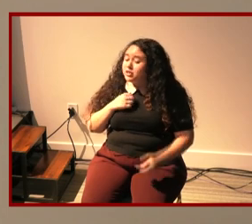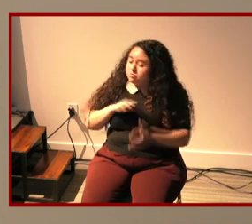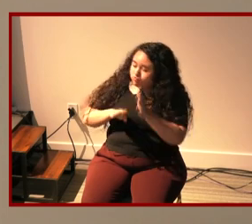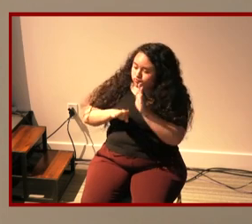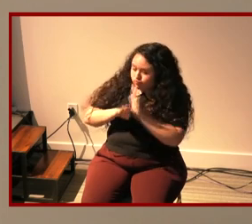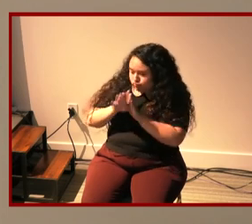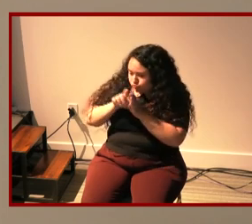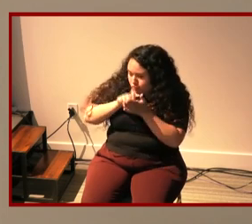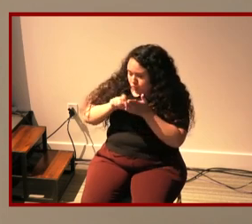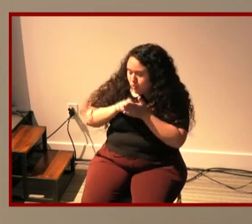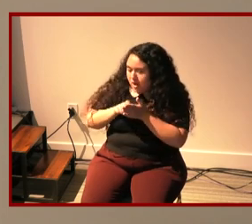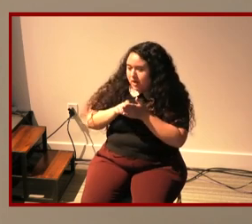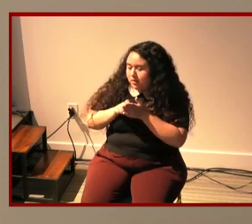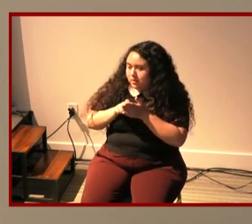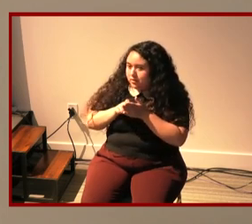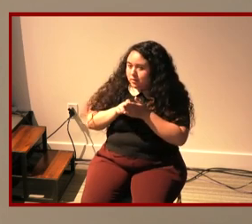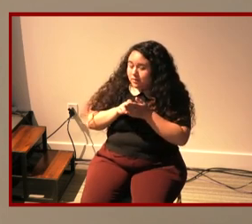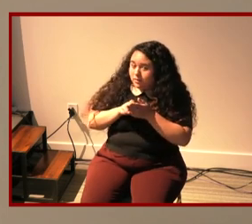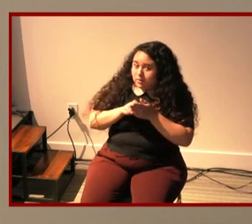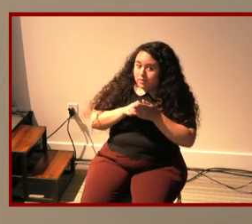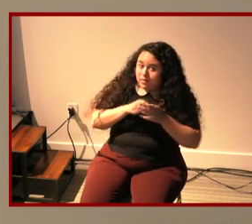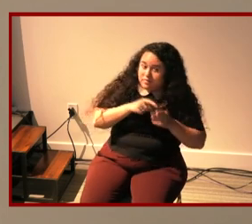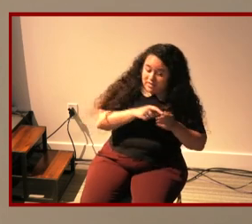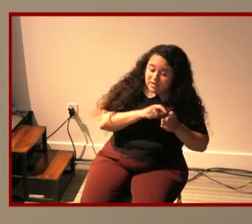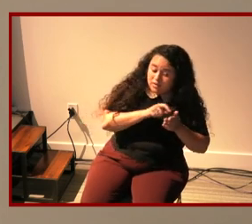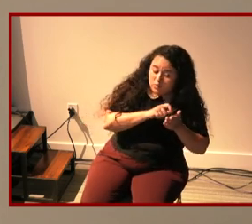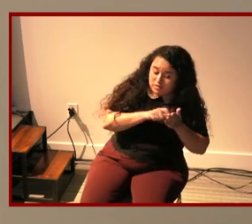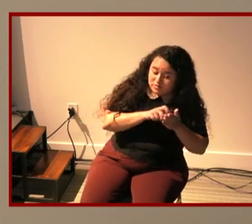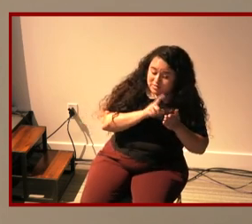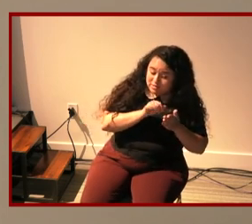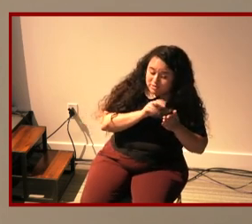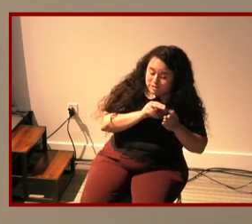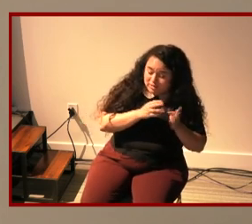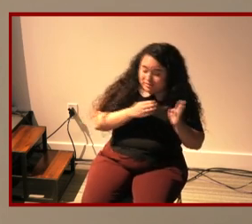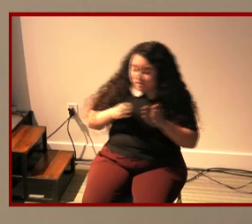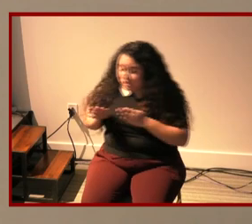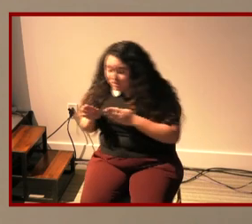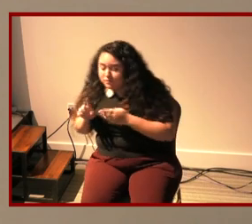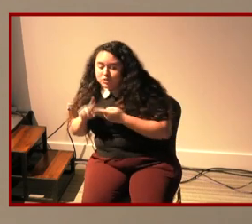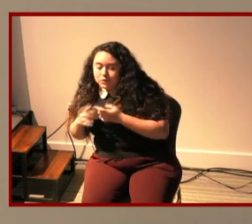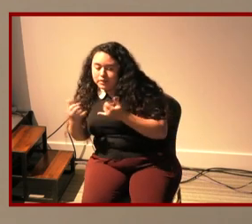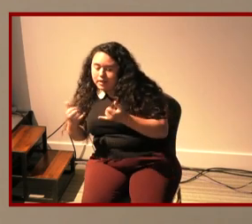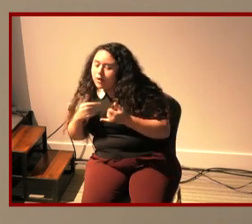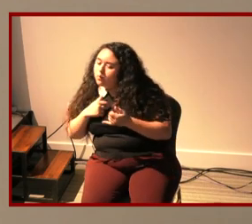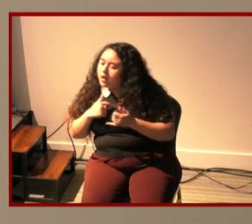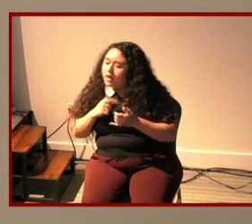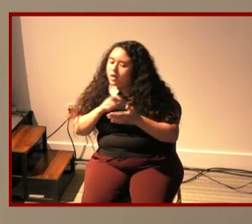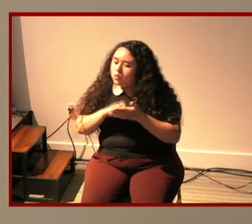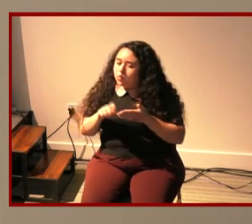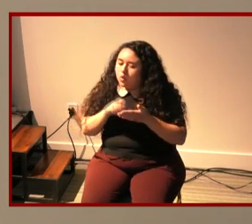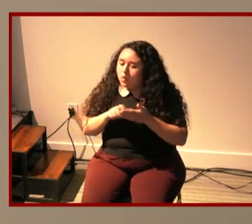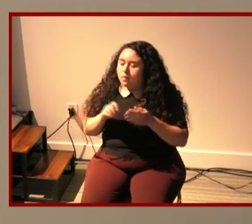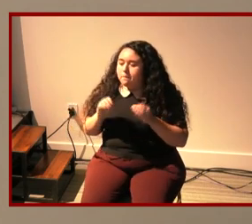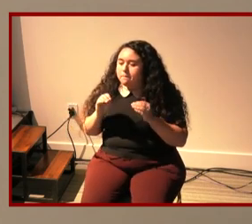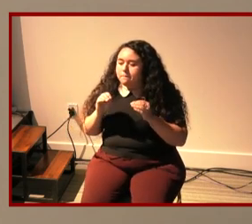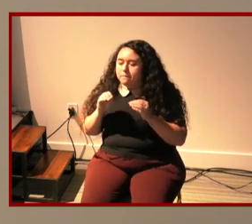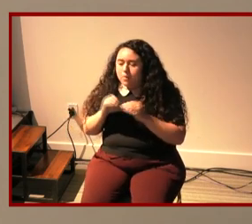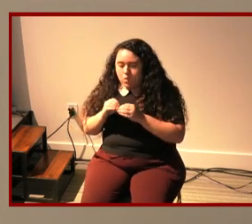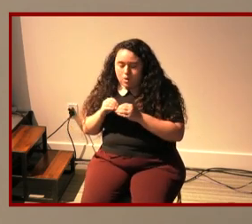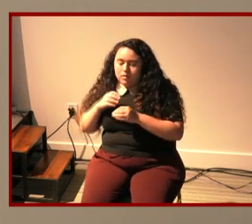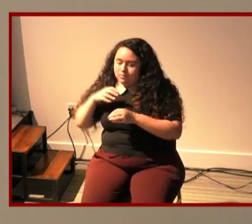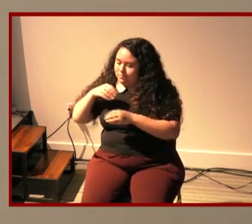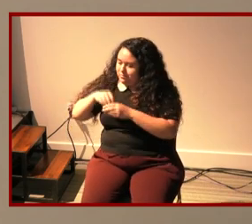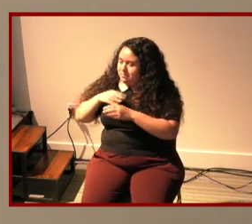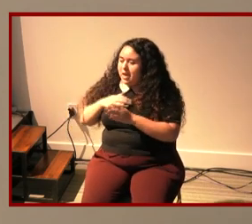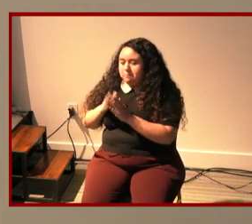shifted i mean i wrote quite a bit more um in the book i think um when i was